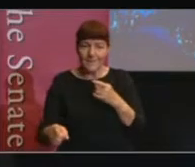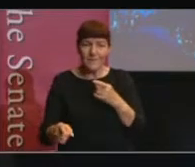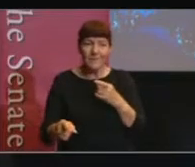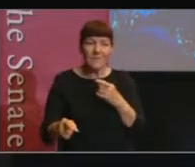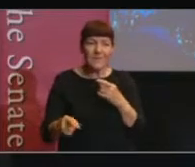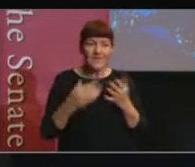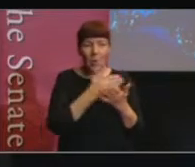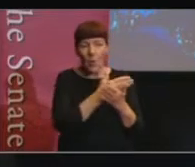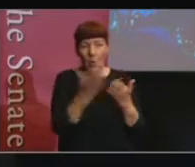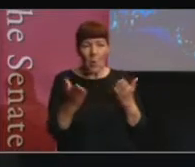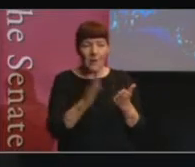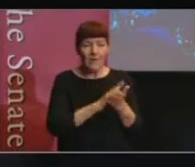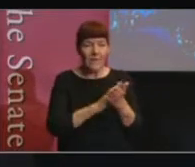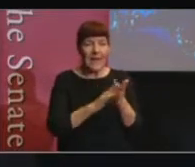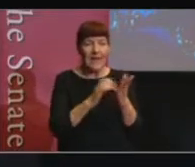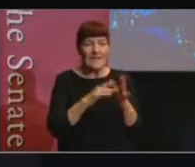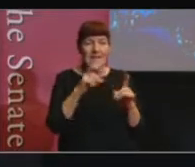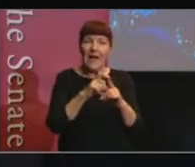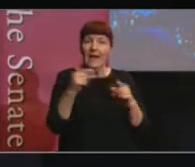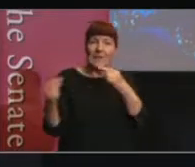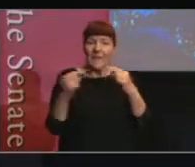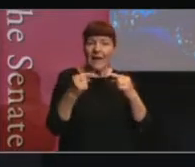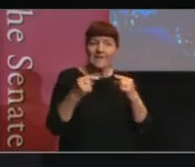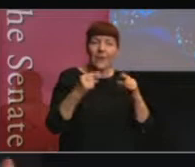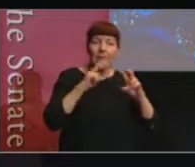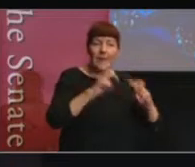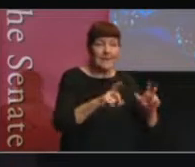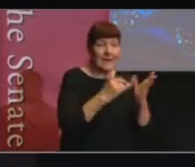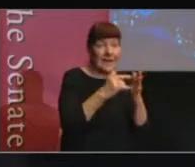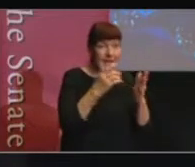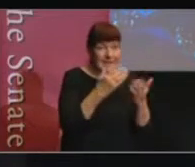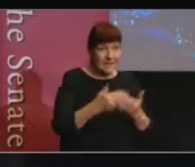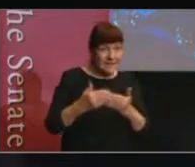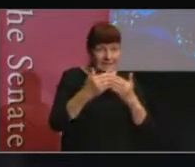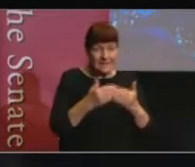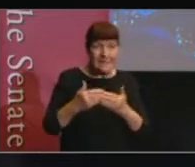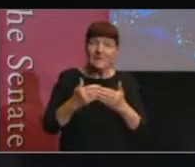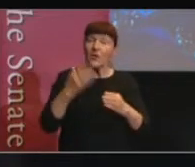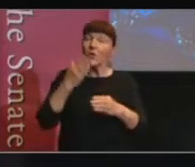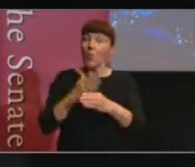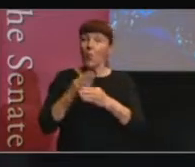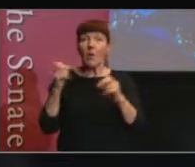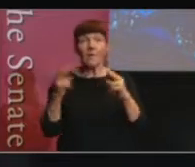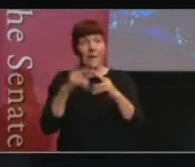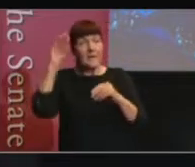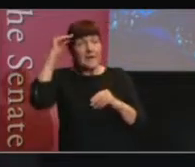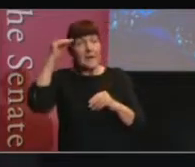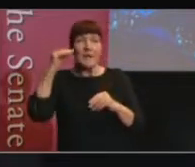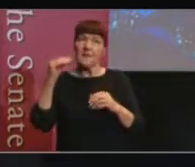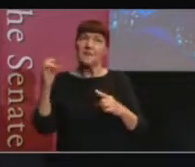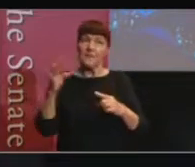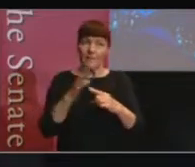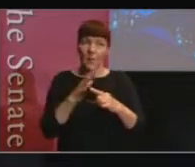both of these case studies. And we see that the work of parliamentary committees is really important in the way that other